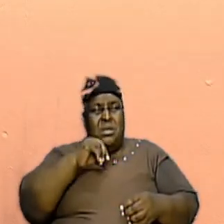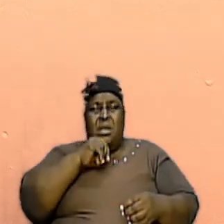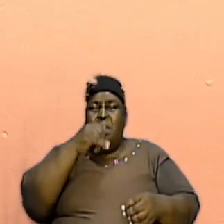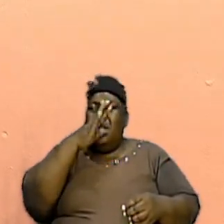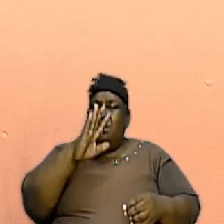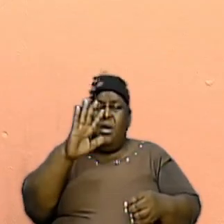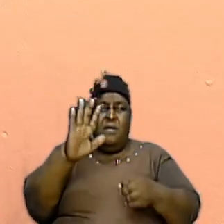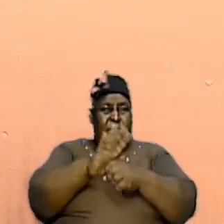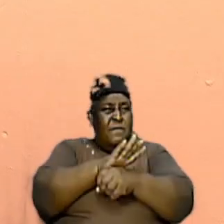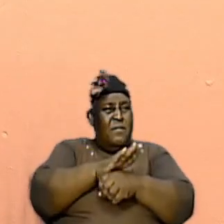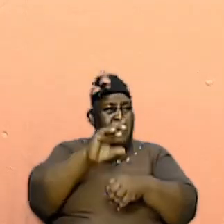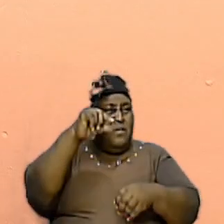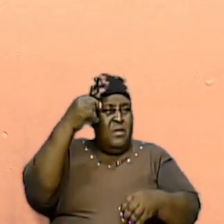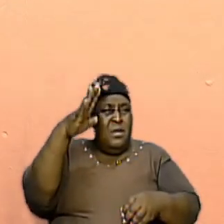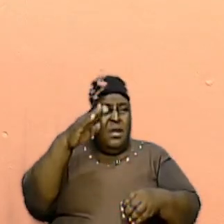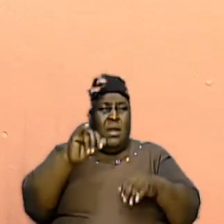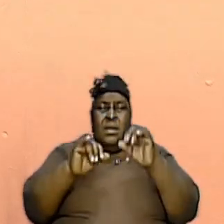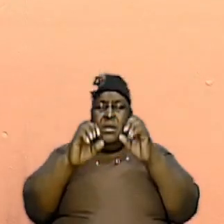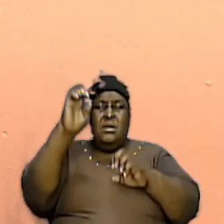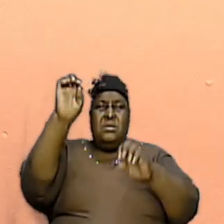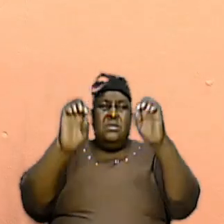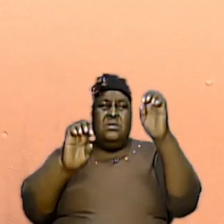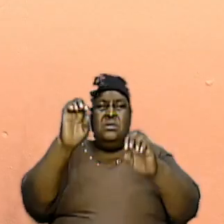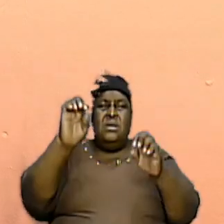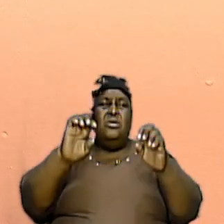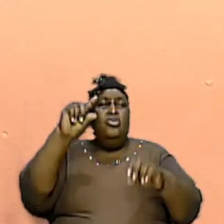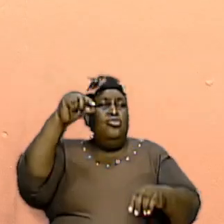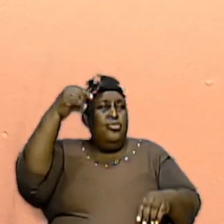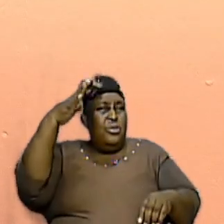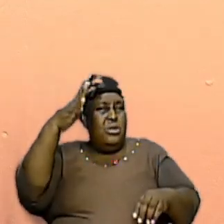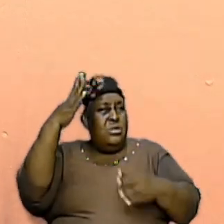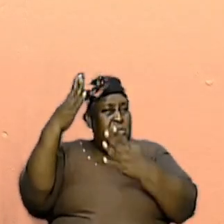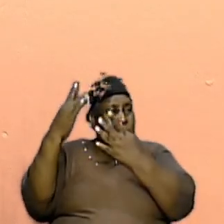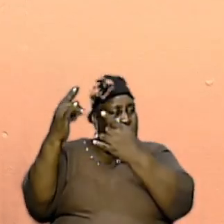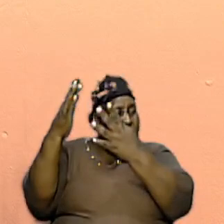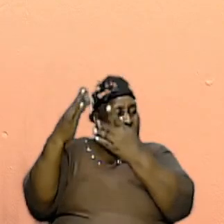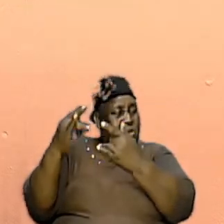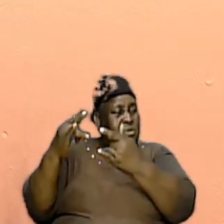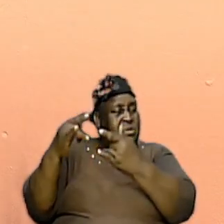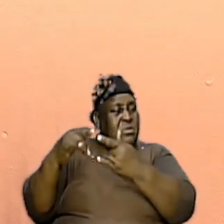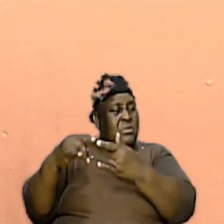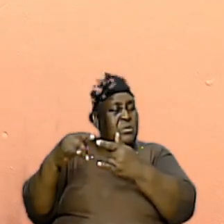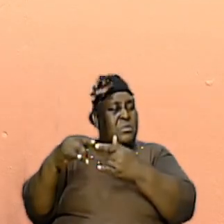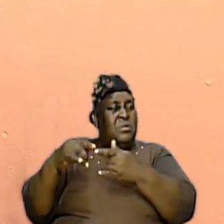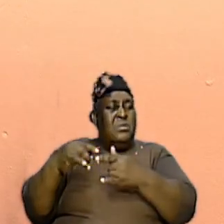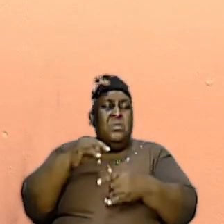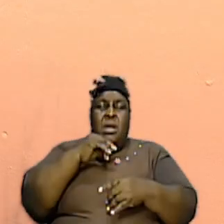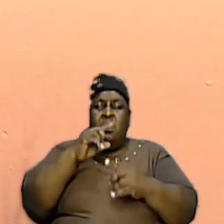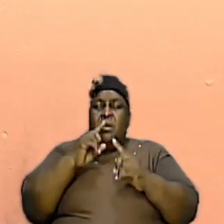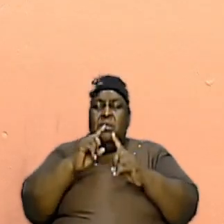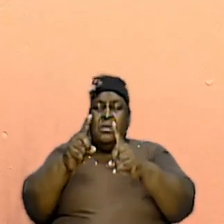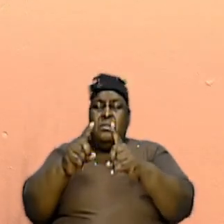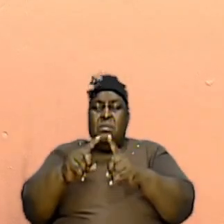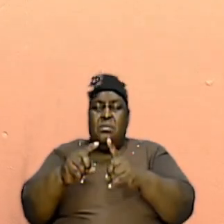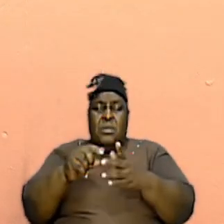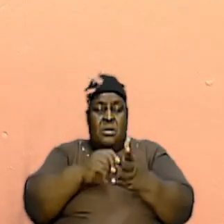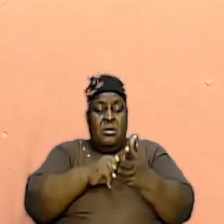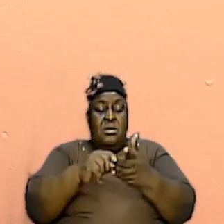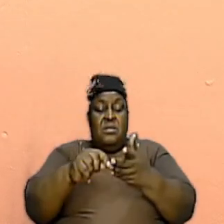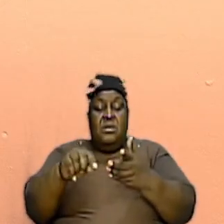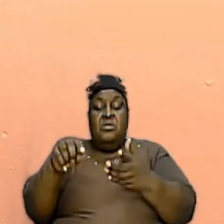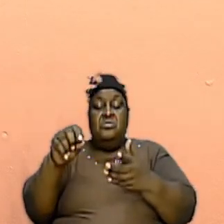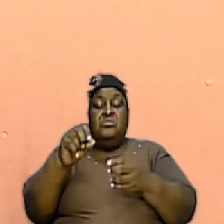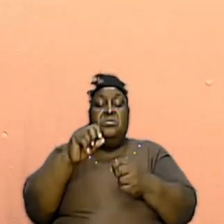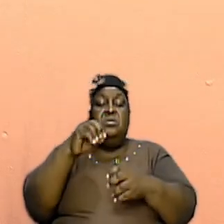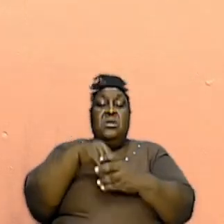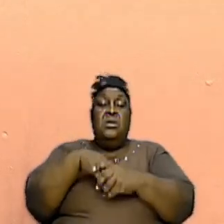exercised the grace and mercy. But we are not directed by the things that are written in the law.